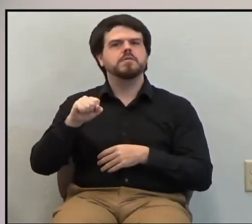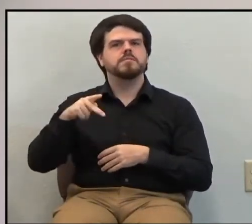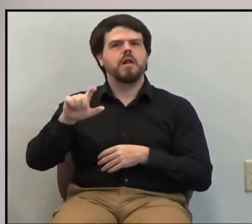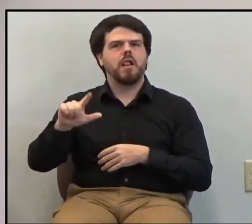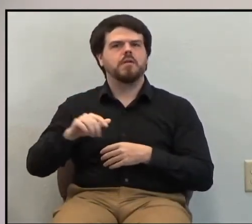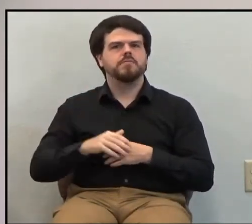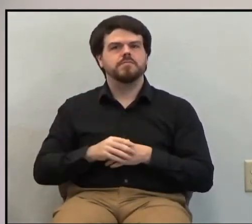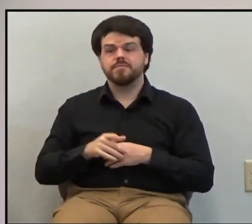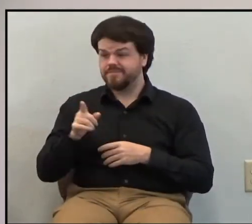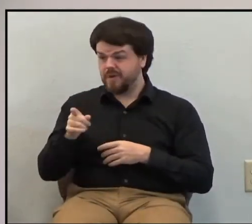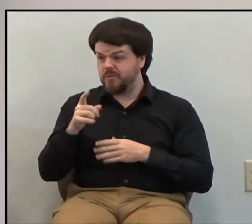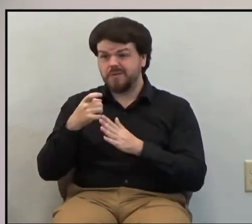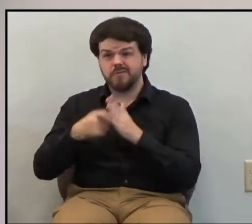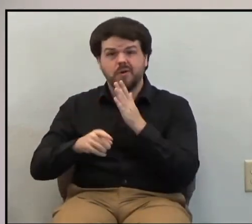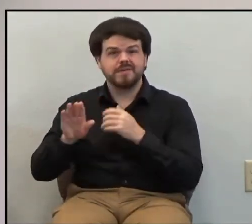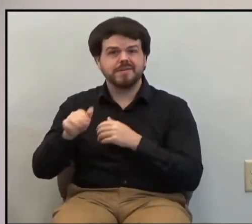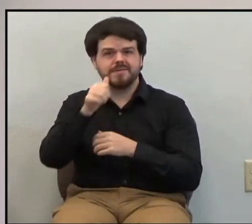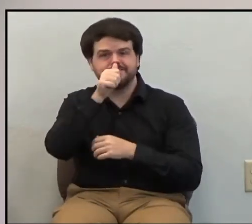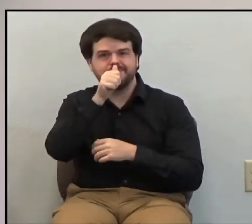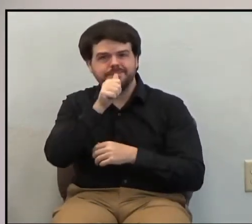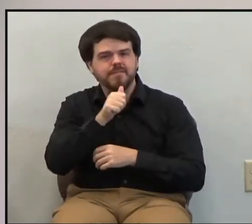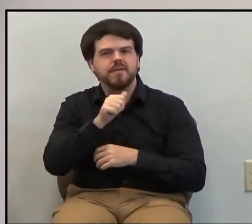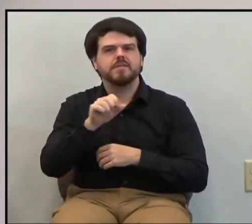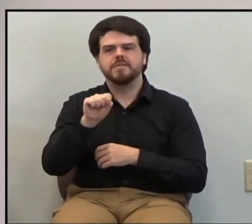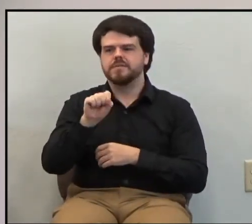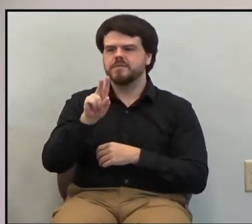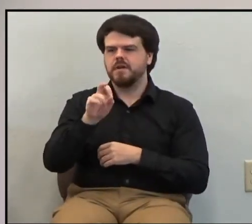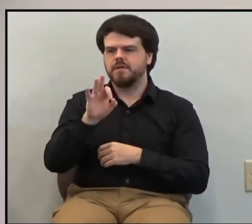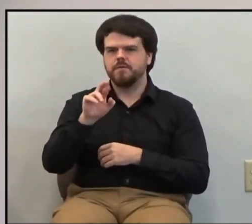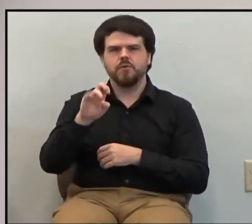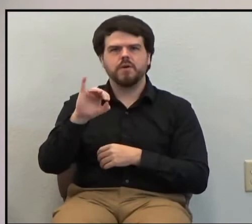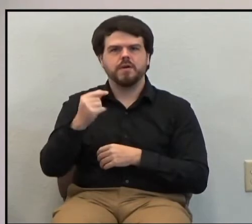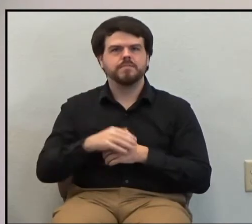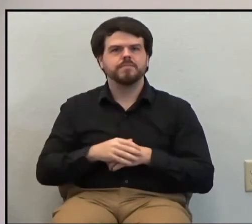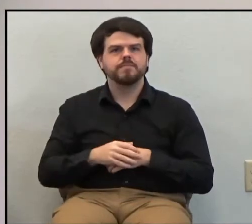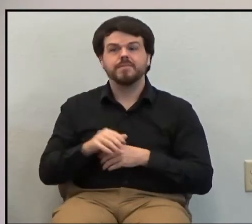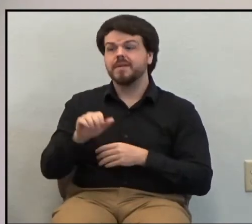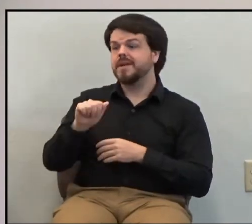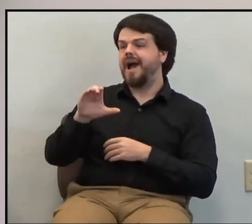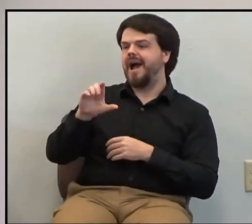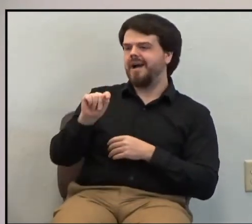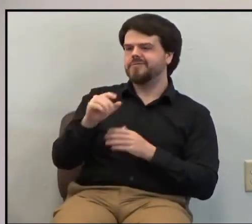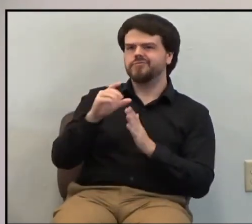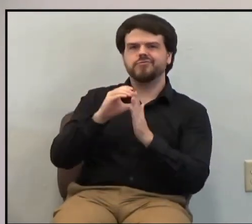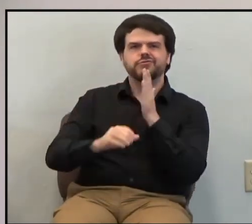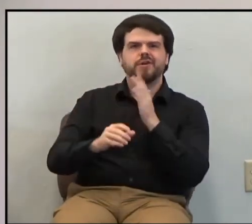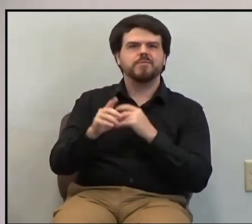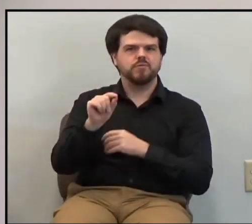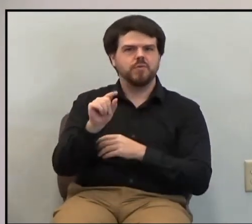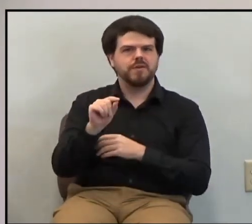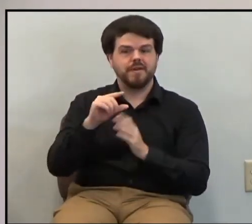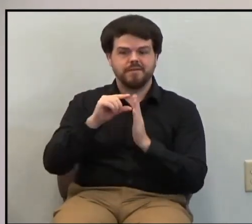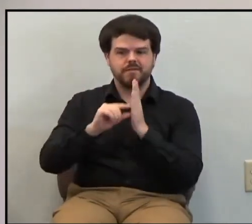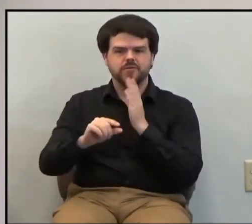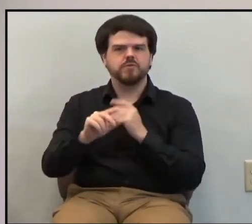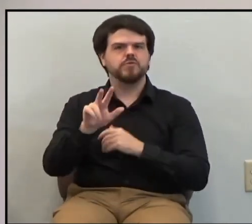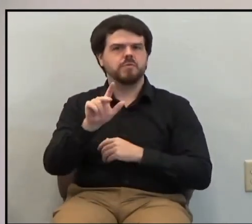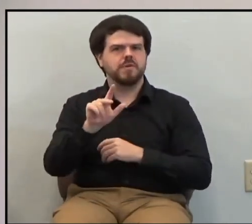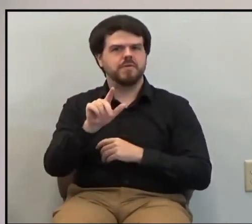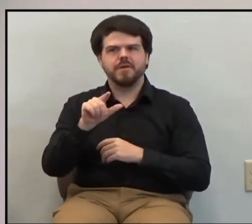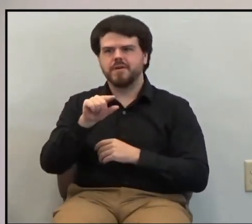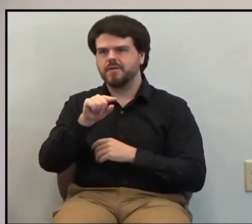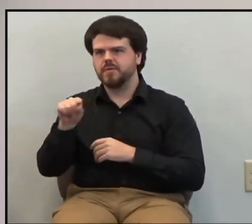great personal suffering. We have his own words about this in Acts chapter 20 verses 23 and